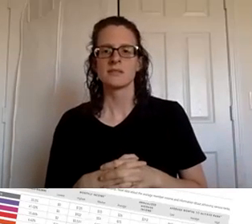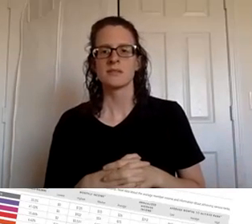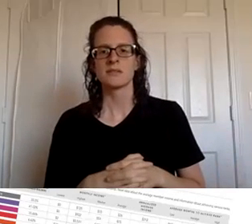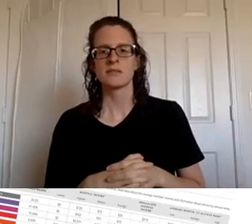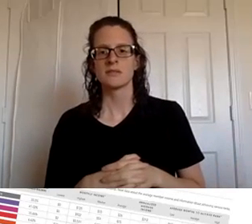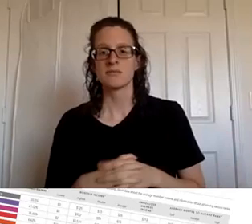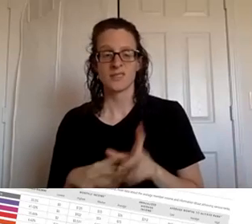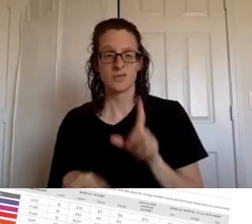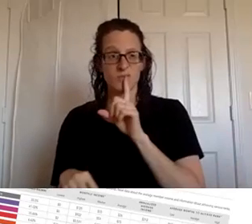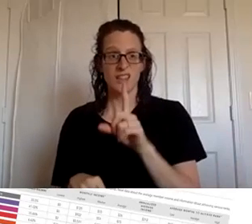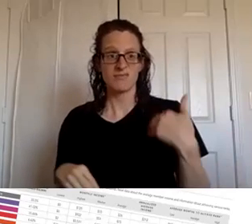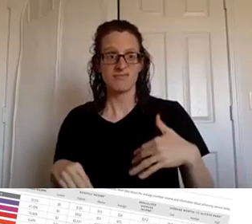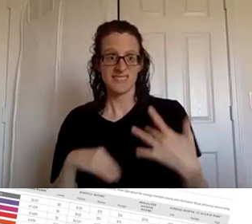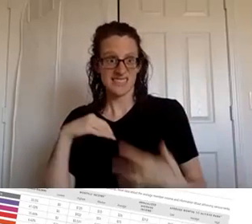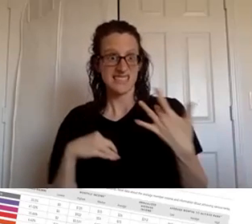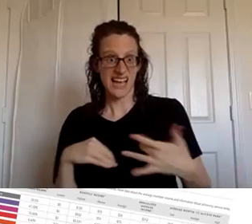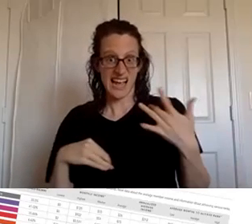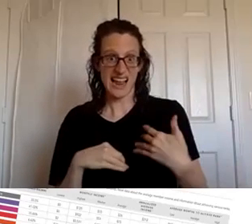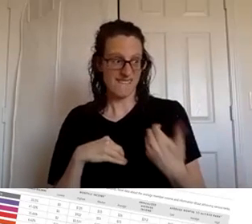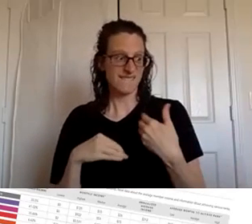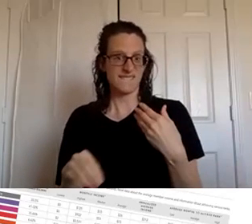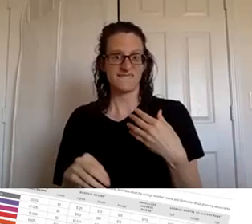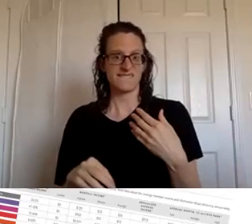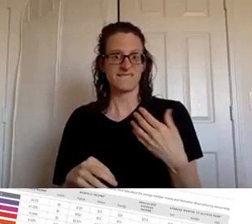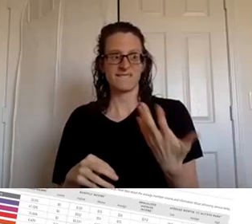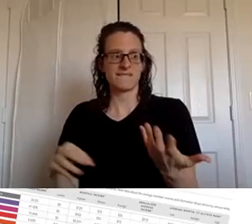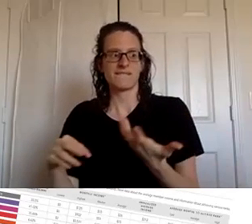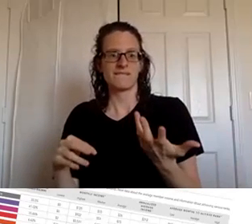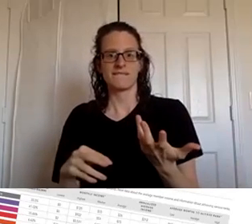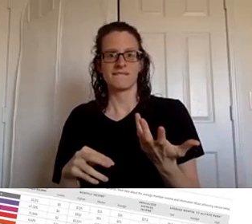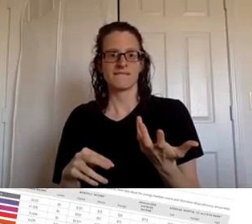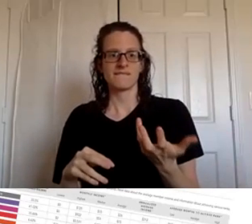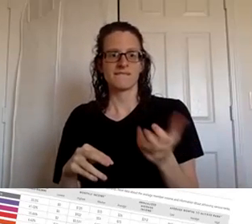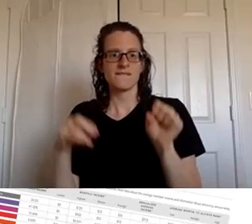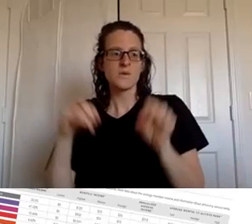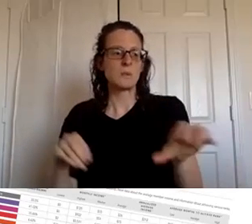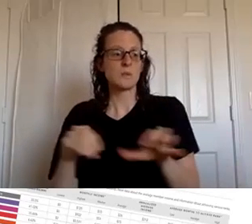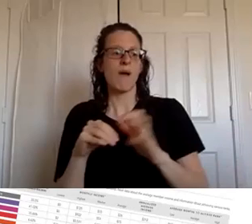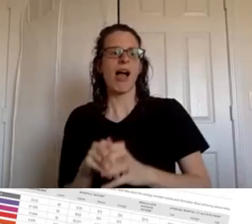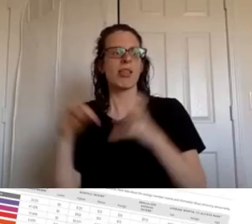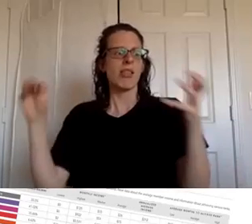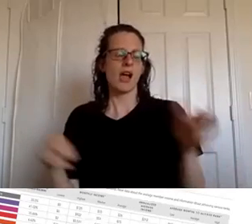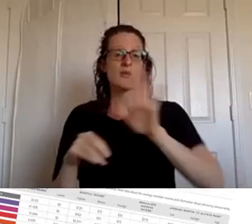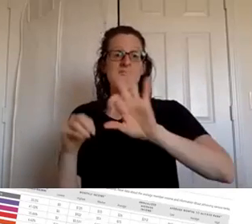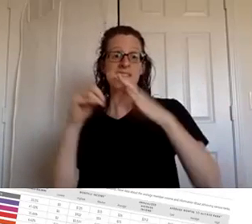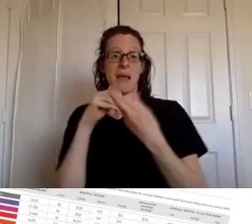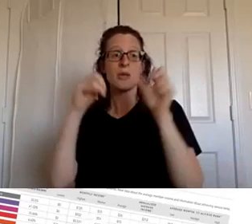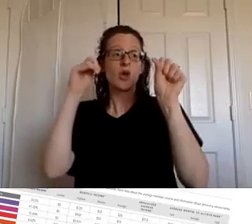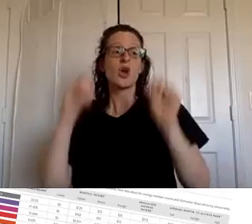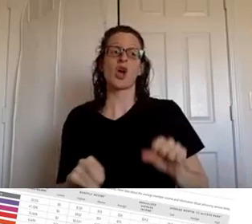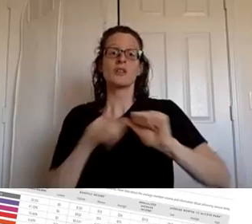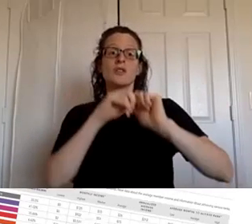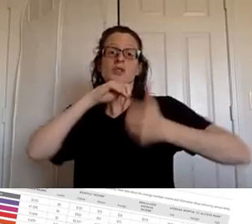doesn't that excite you like you could you could do so much your family could change this